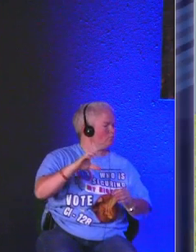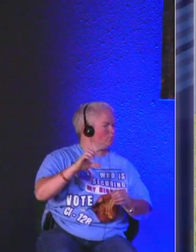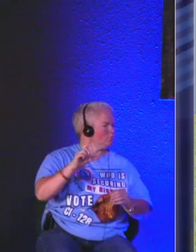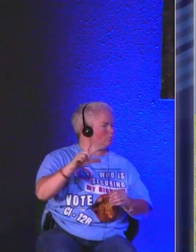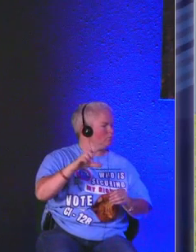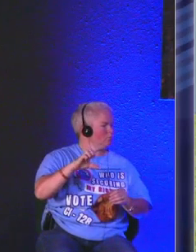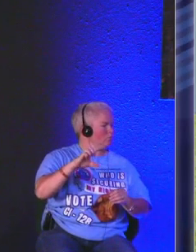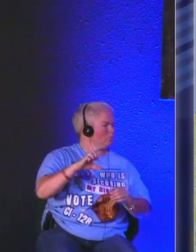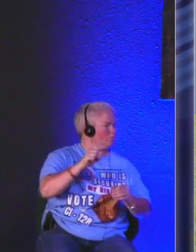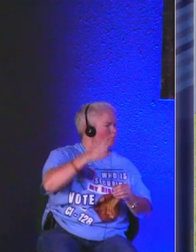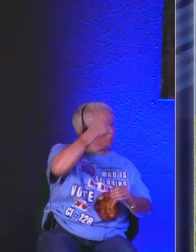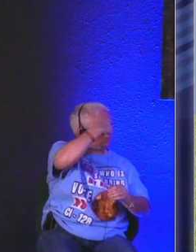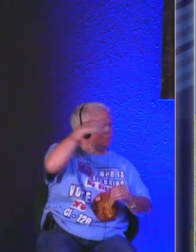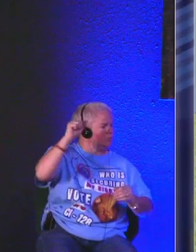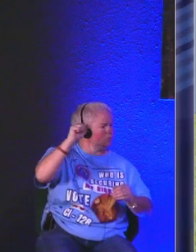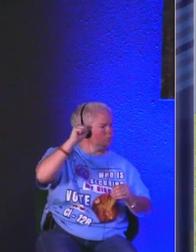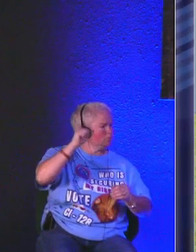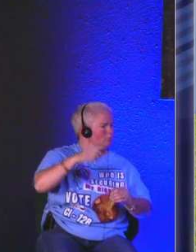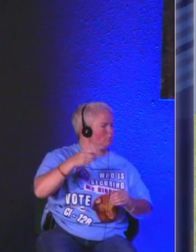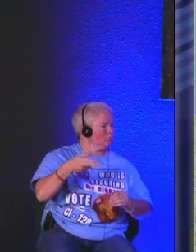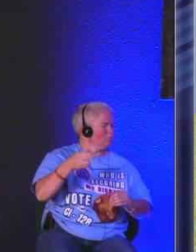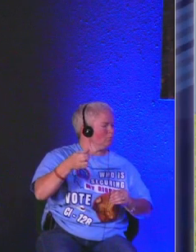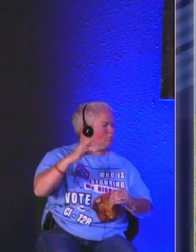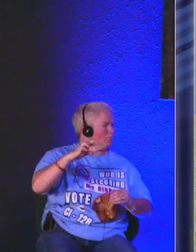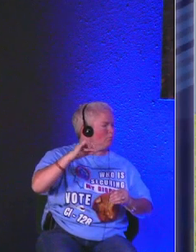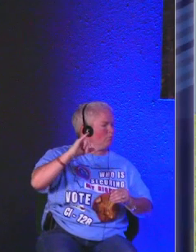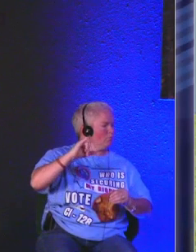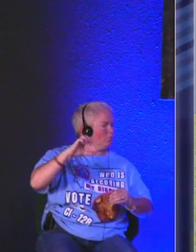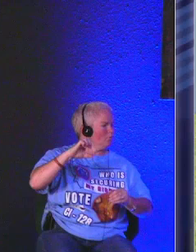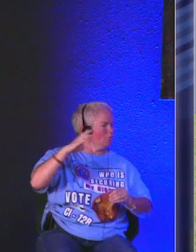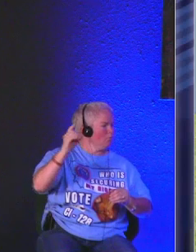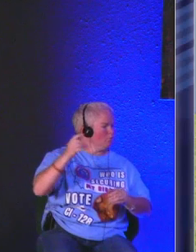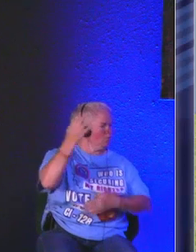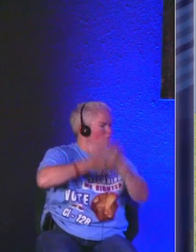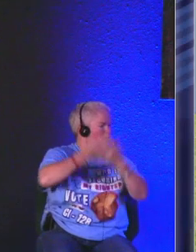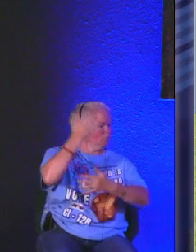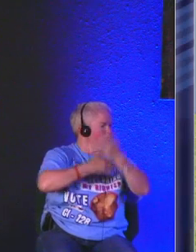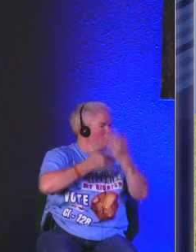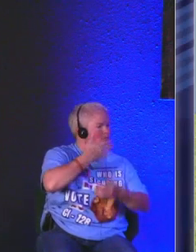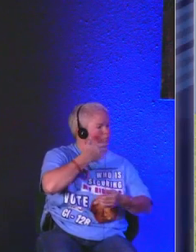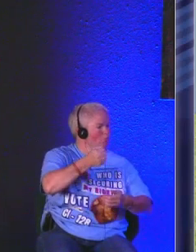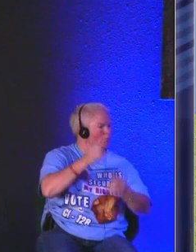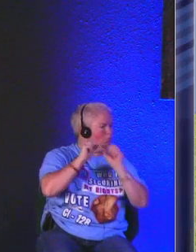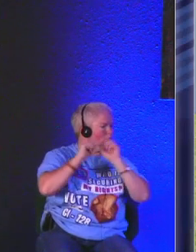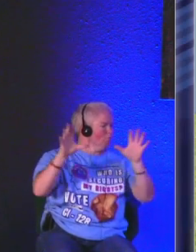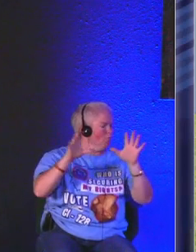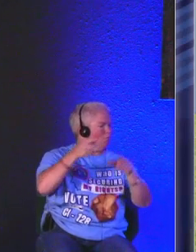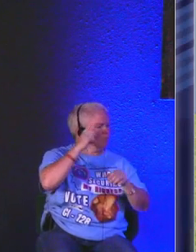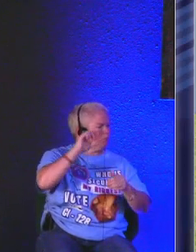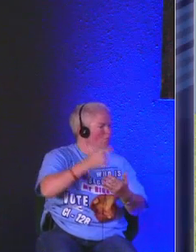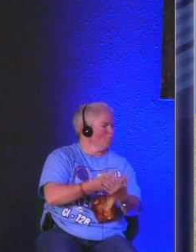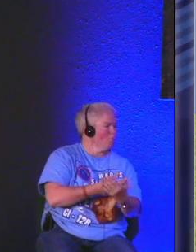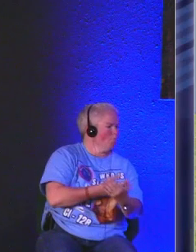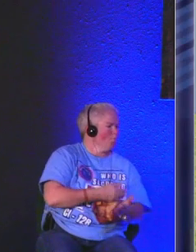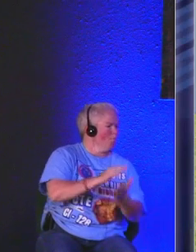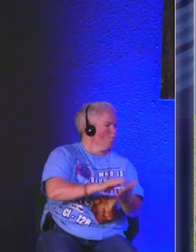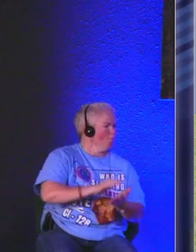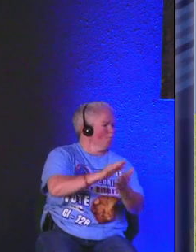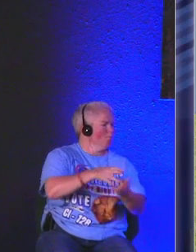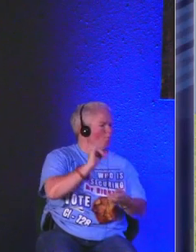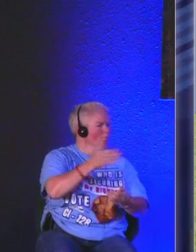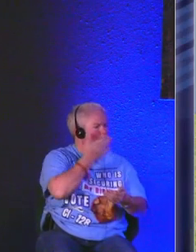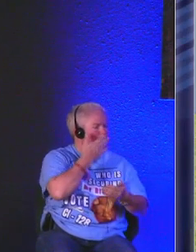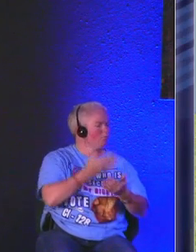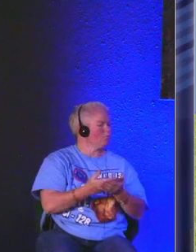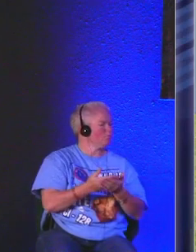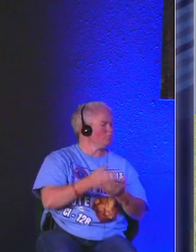for the sheep and I have other sheep that are not of this fold I must bring them also and they will listen